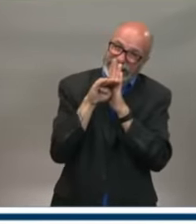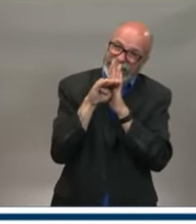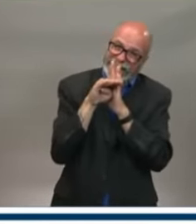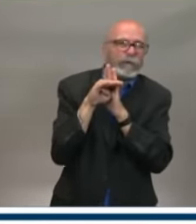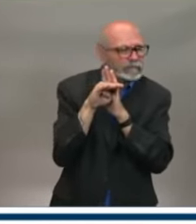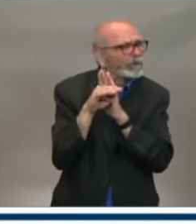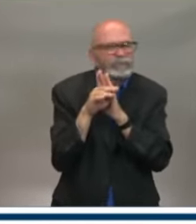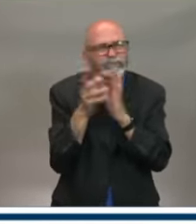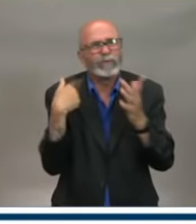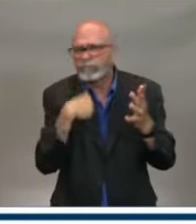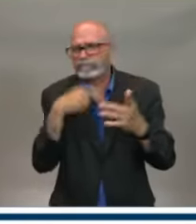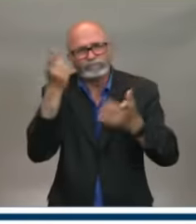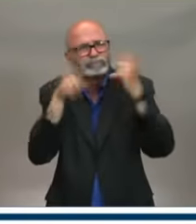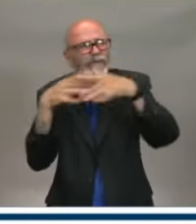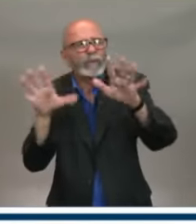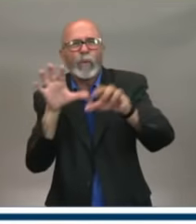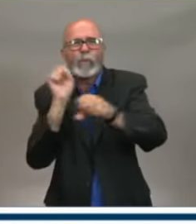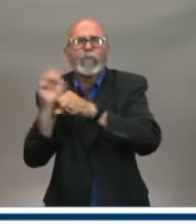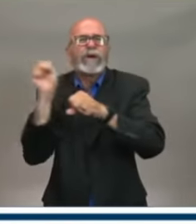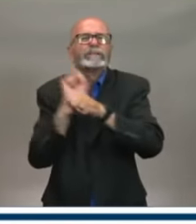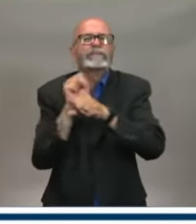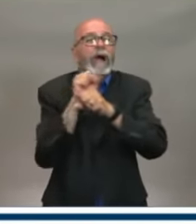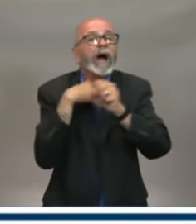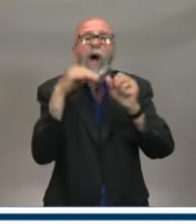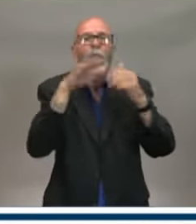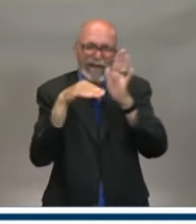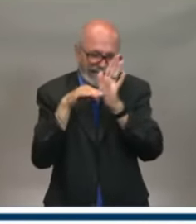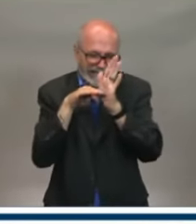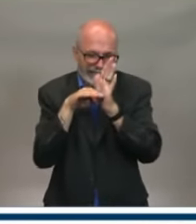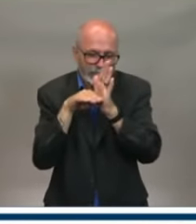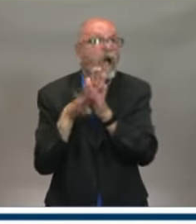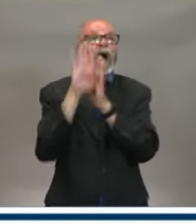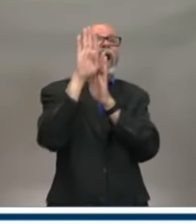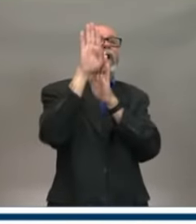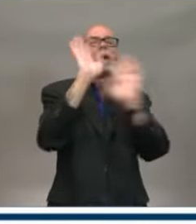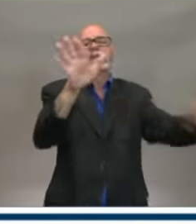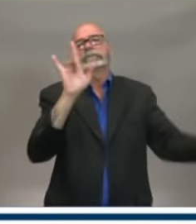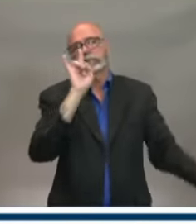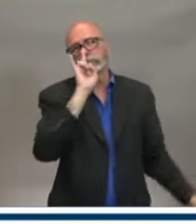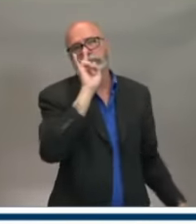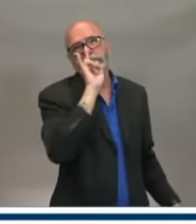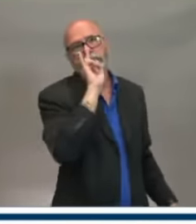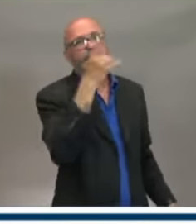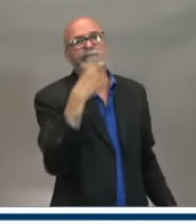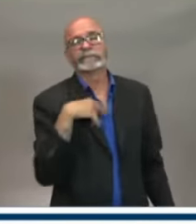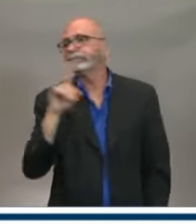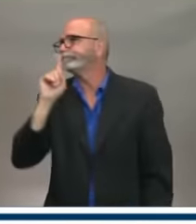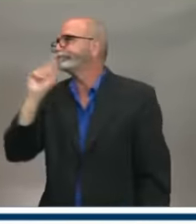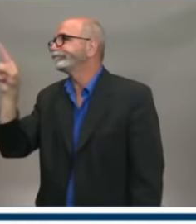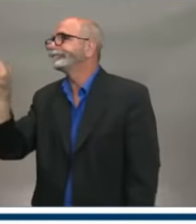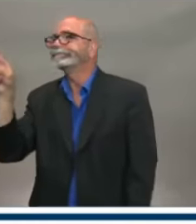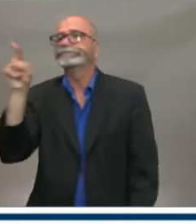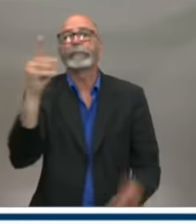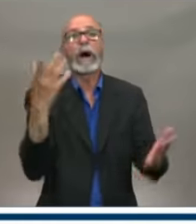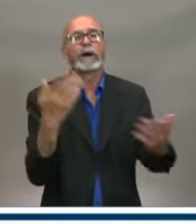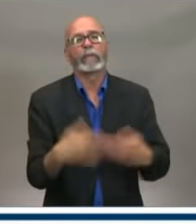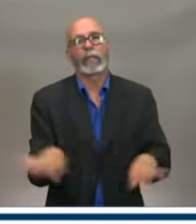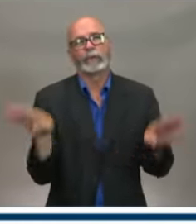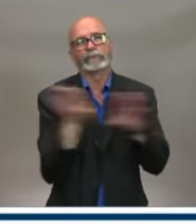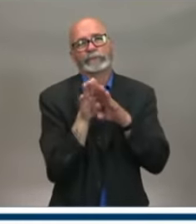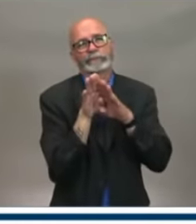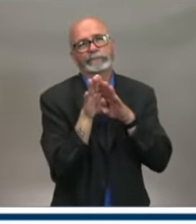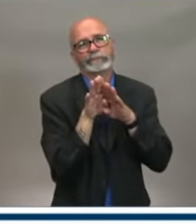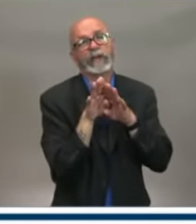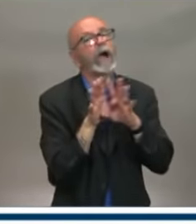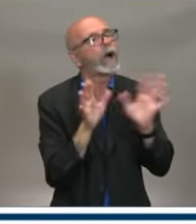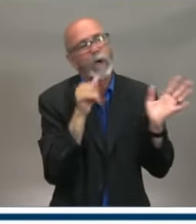second wave, that we don't end up with the entire shutdown of our economy because we've now done the work to prevent the spread, which means that we